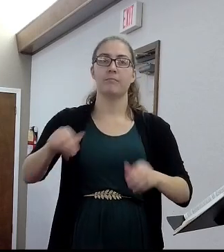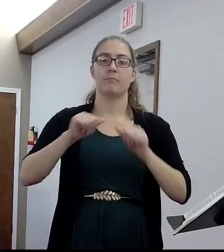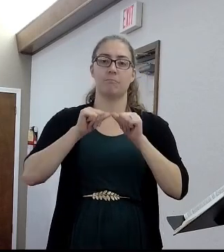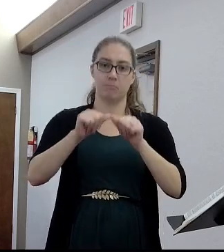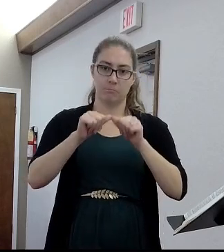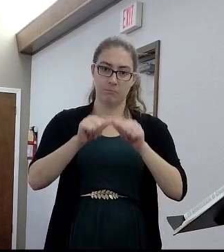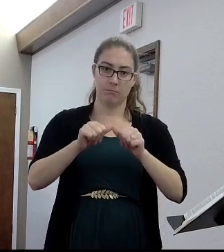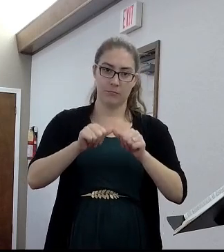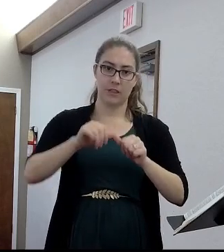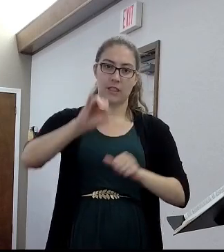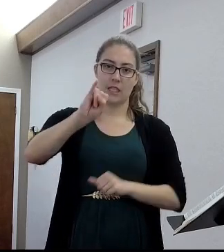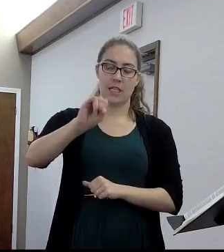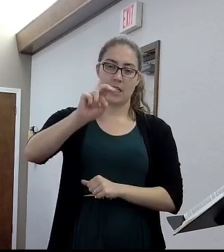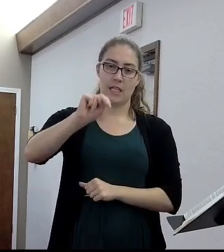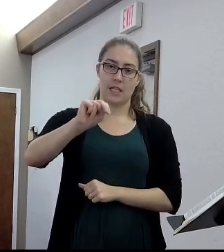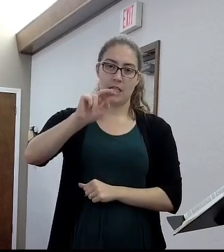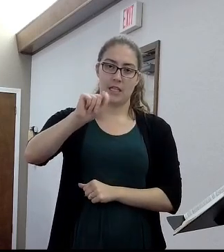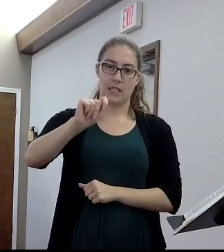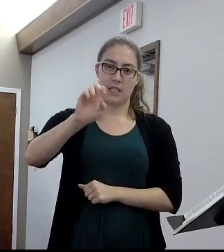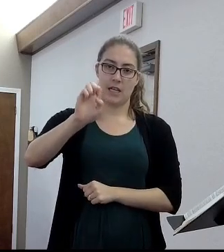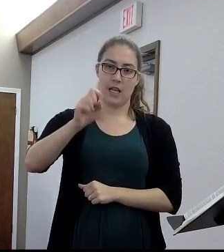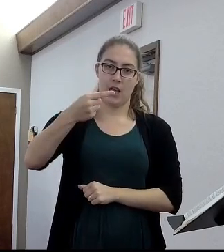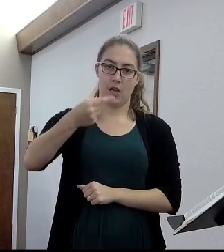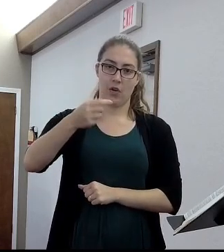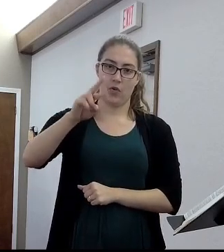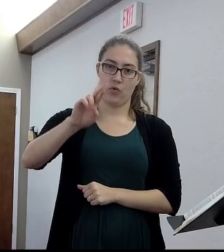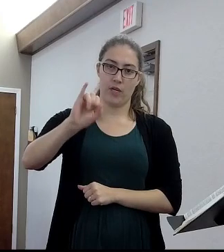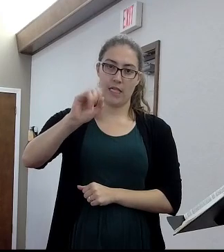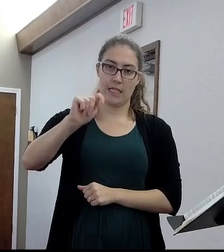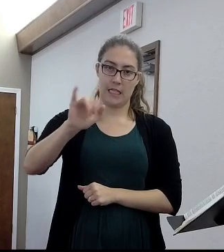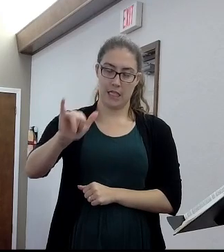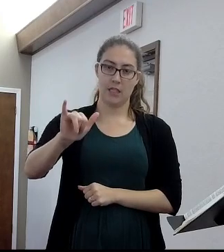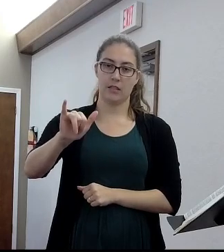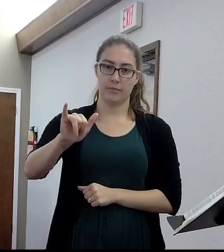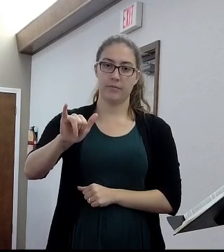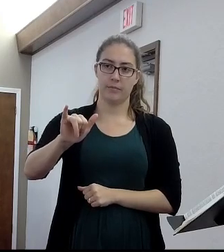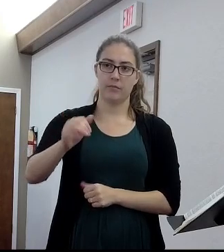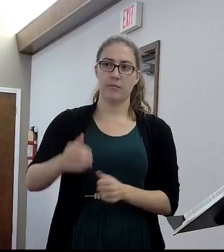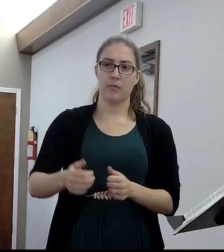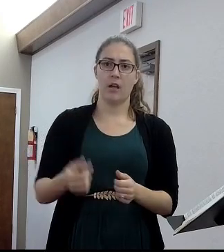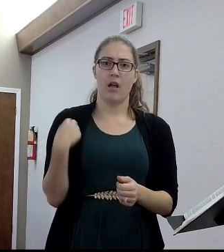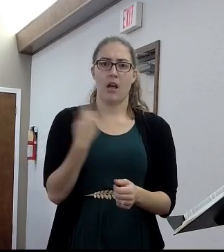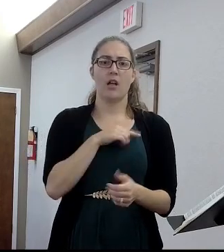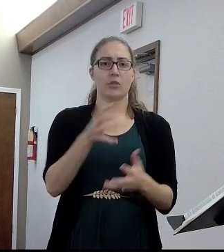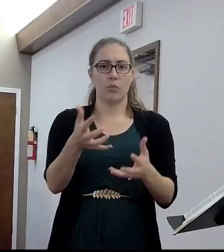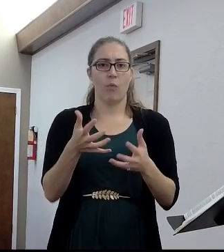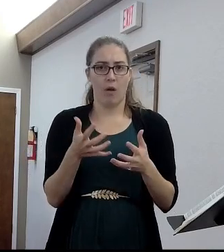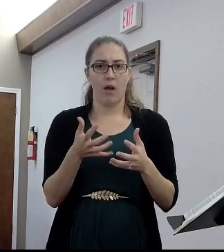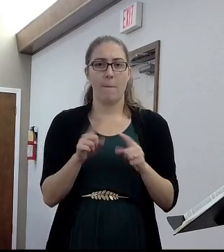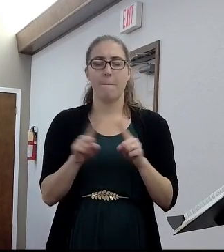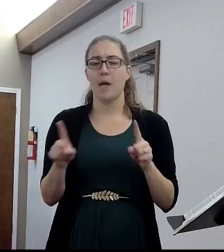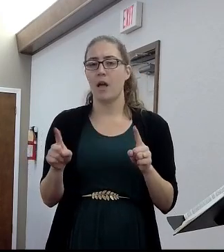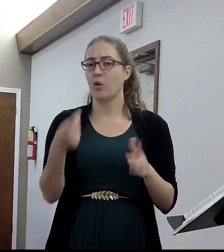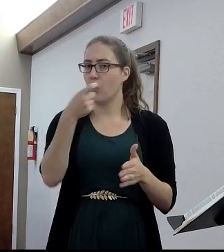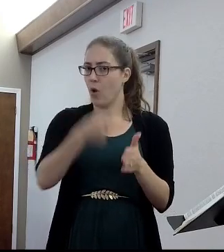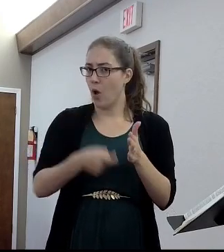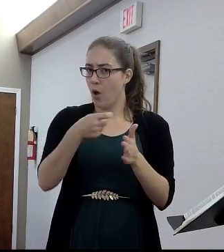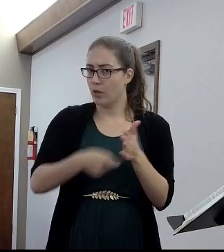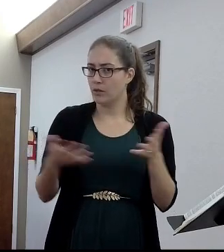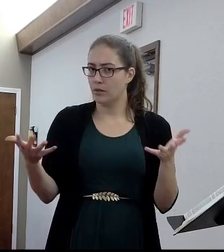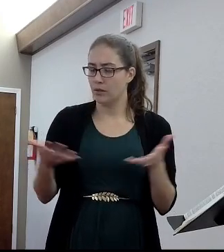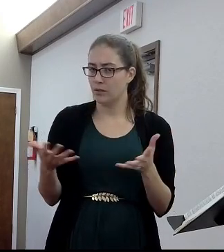and what that really means. What that really means. A lot of us want to have integrity, right? What is that really going to cost you?